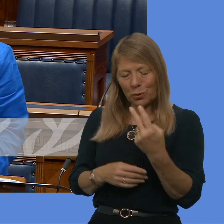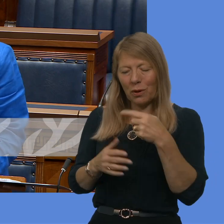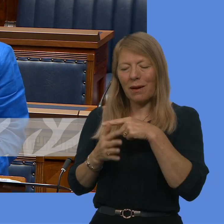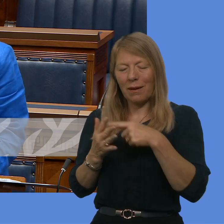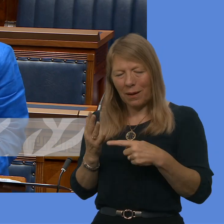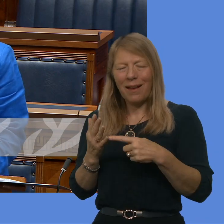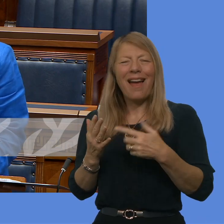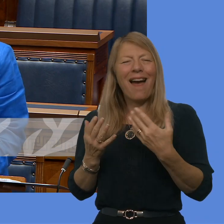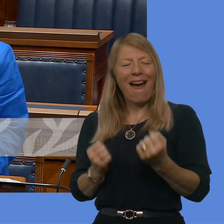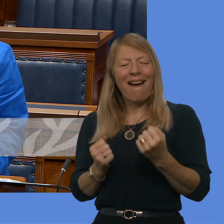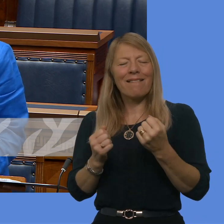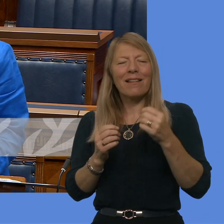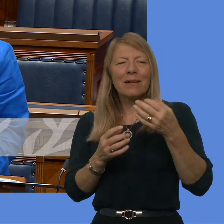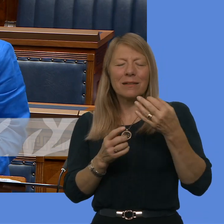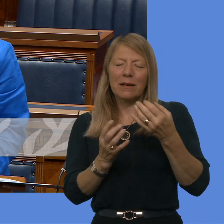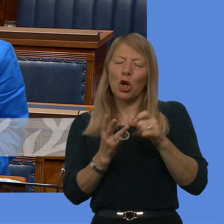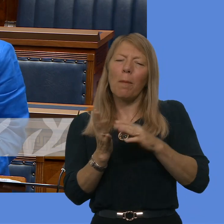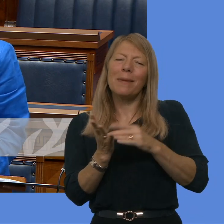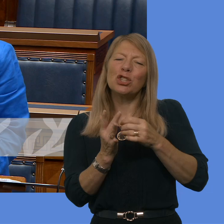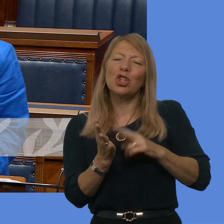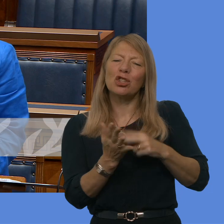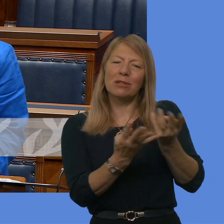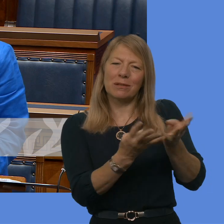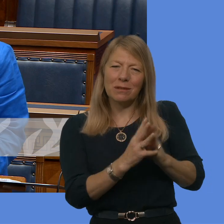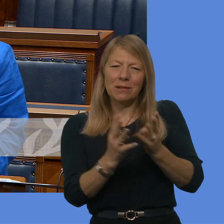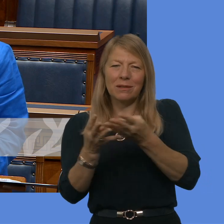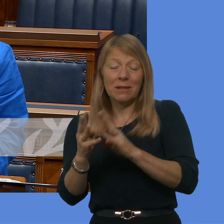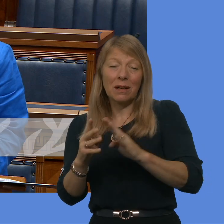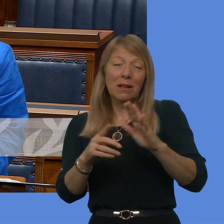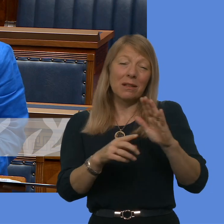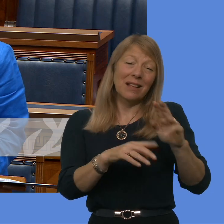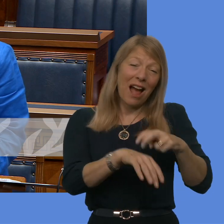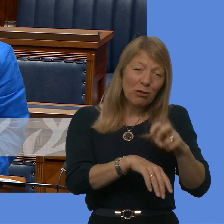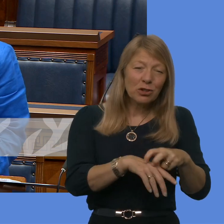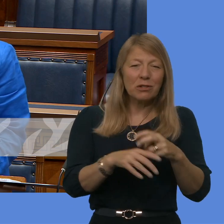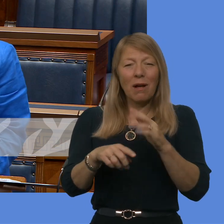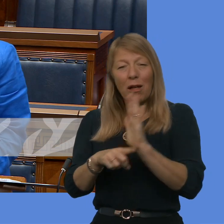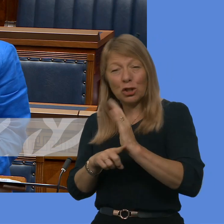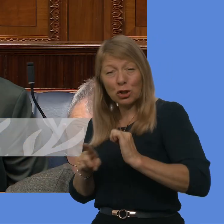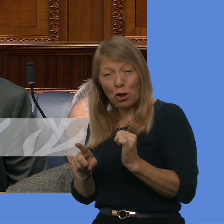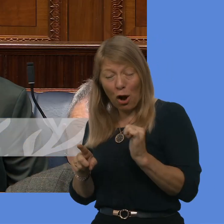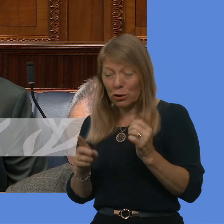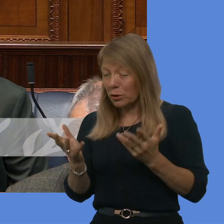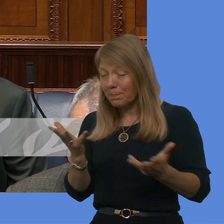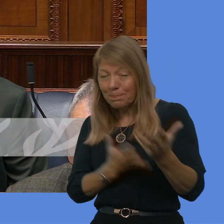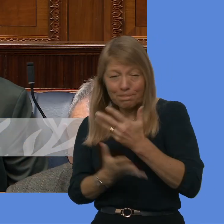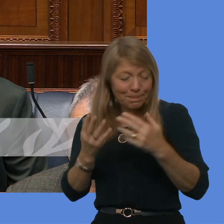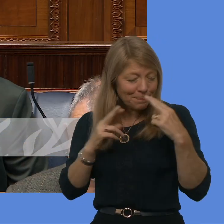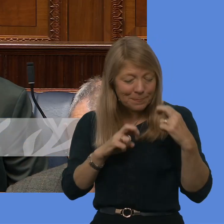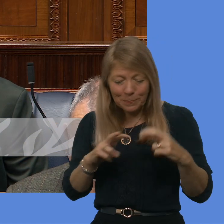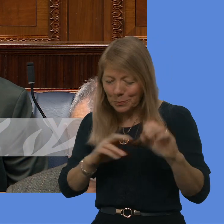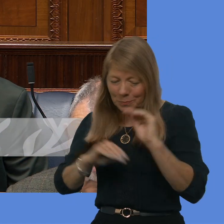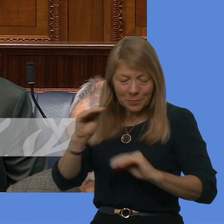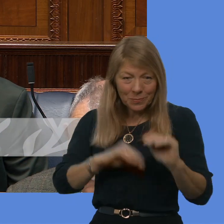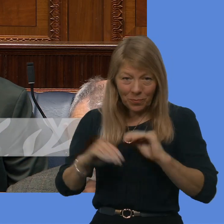Ulster Scots and the Ulster British Tradition. We have given initial consideration to the appointments process and hope to make an announcement in due course regarding the